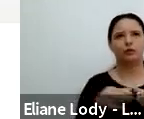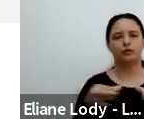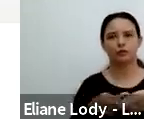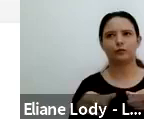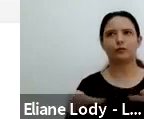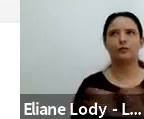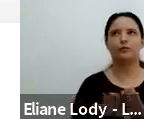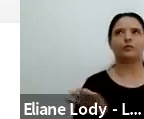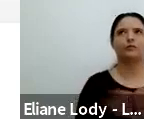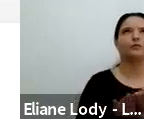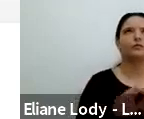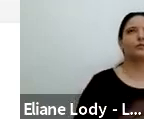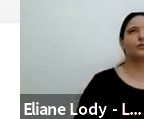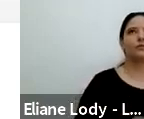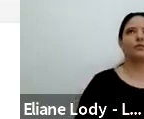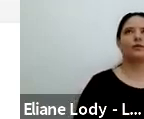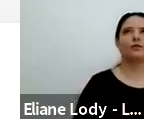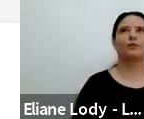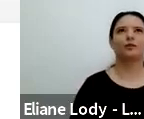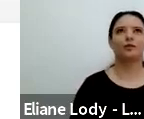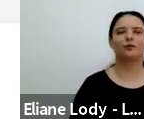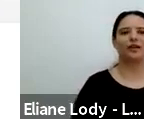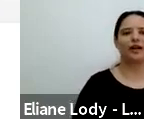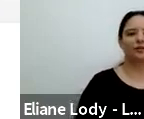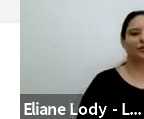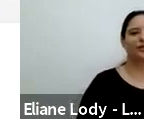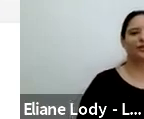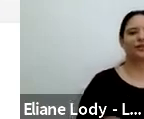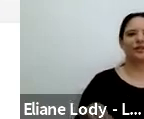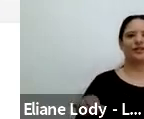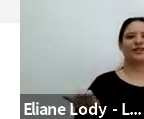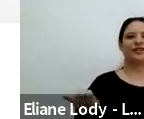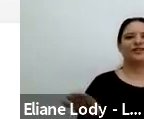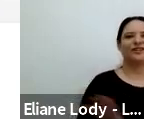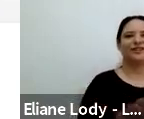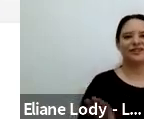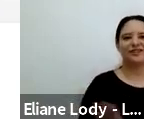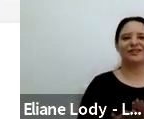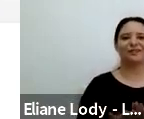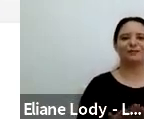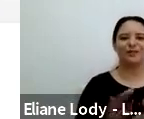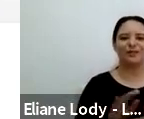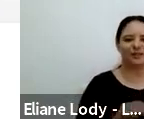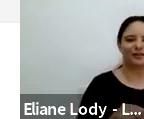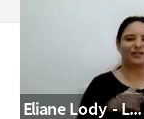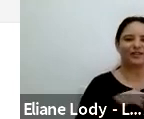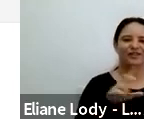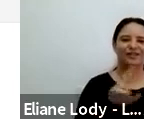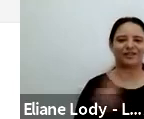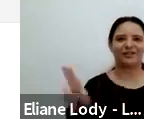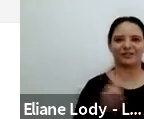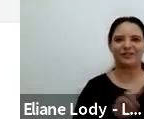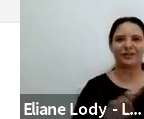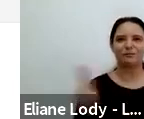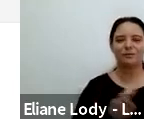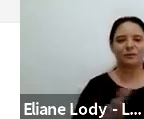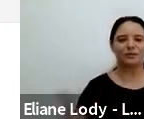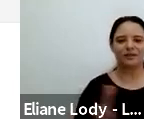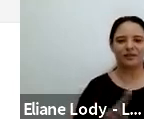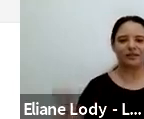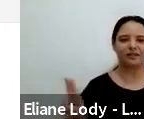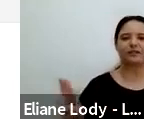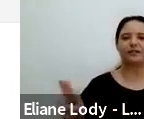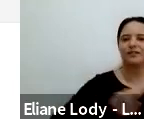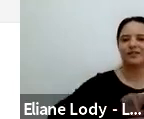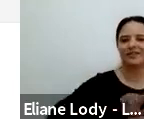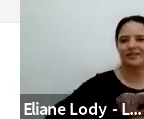end up naming things that we already have names for. You know, this is a university, this is sociology, this